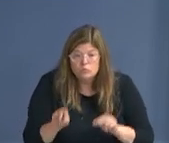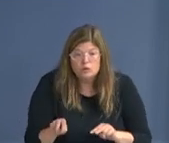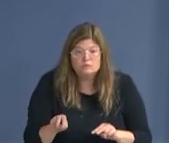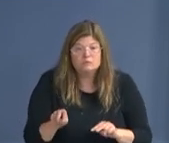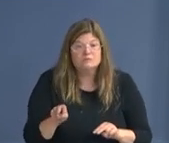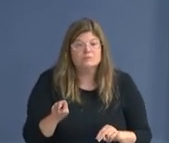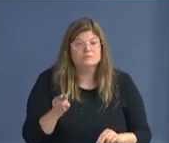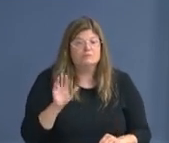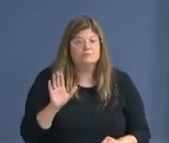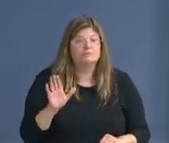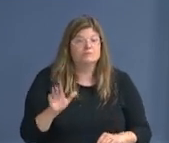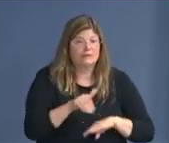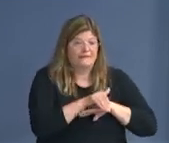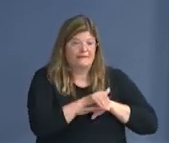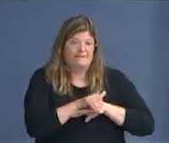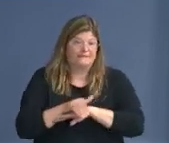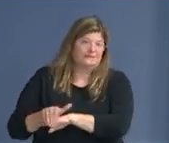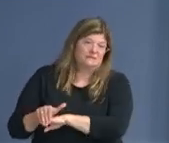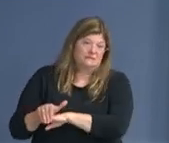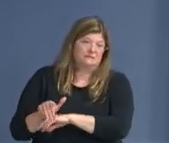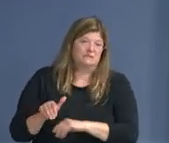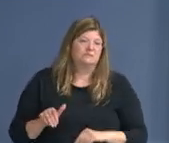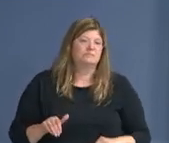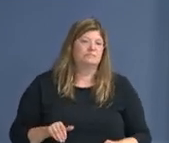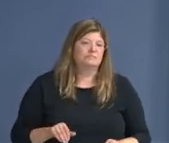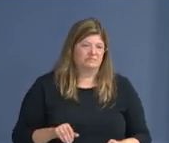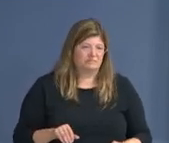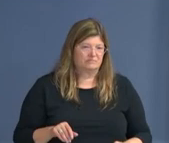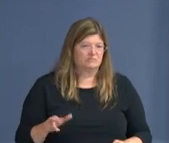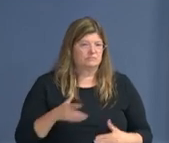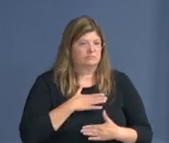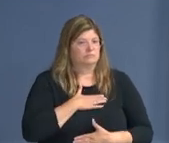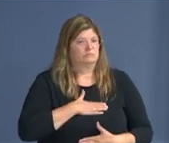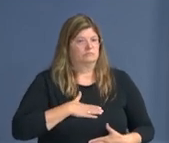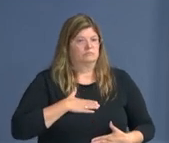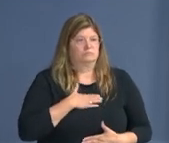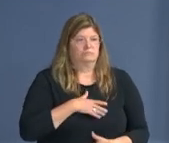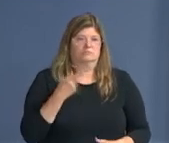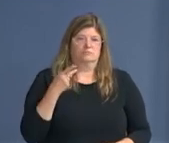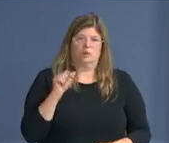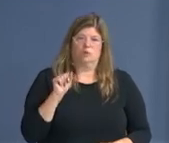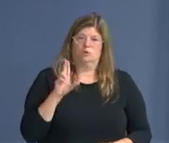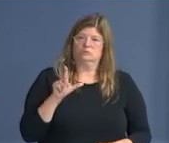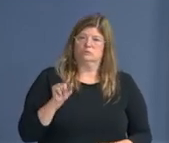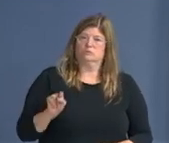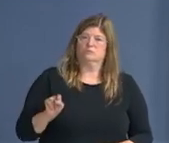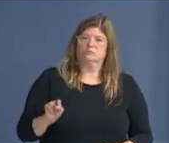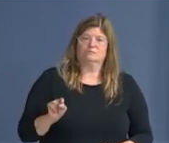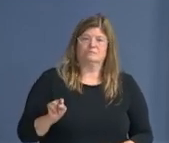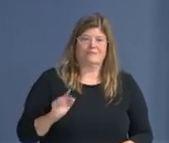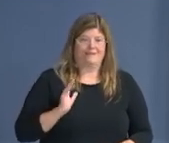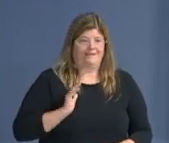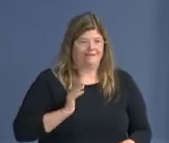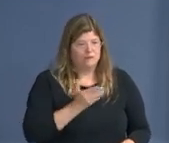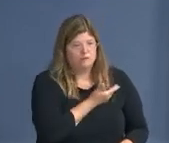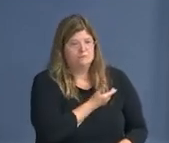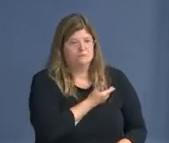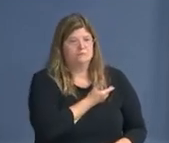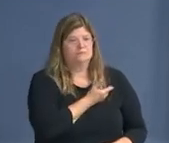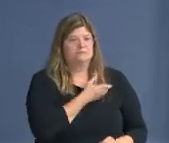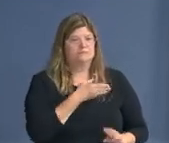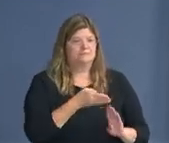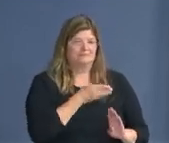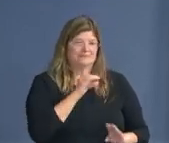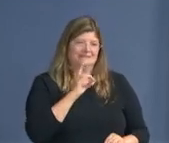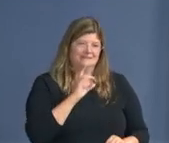when he's on, appreciate the news that he's bringing. From our side, we appreciate him because